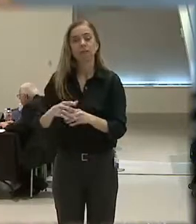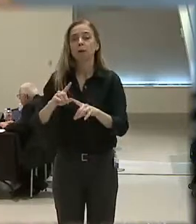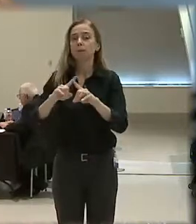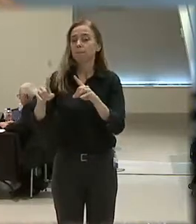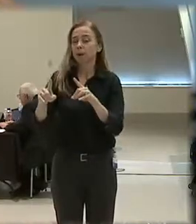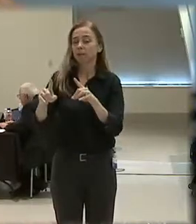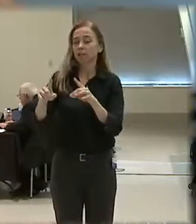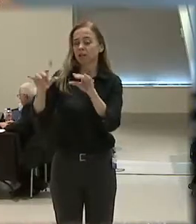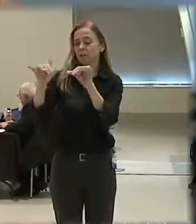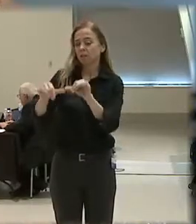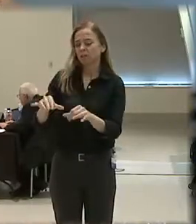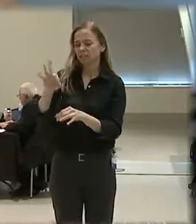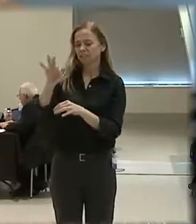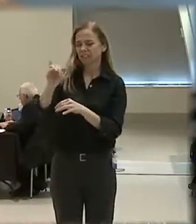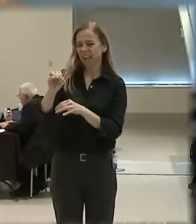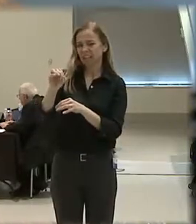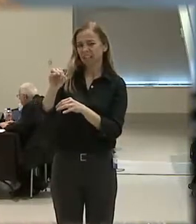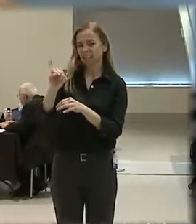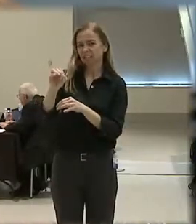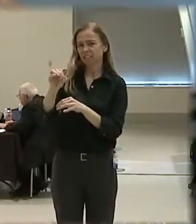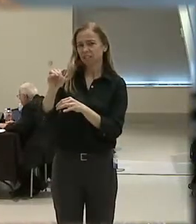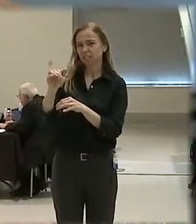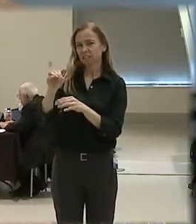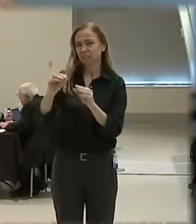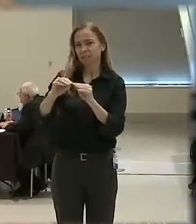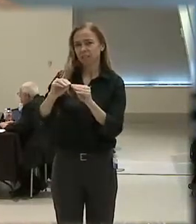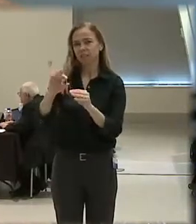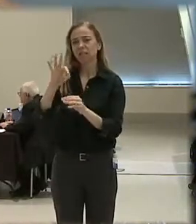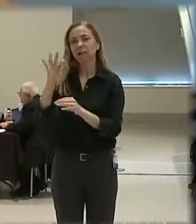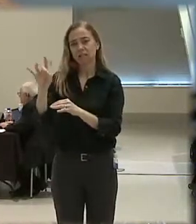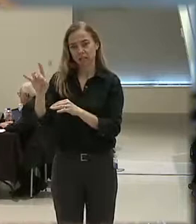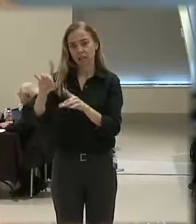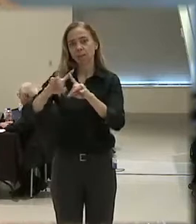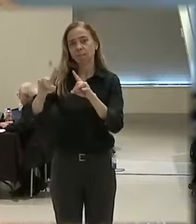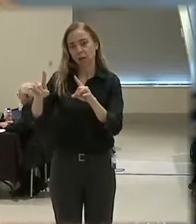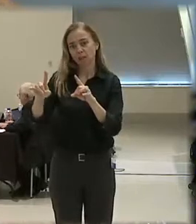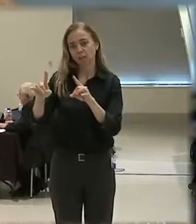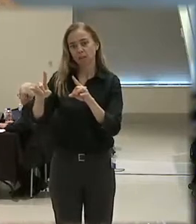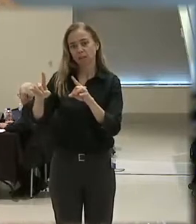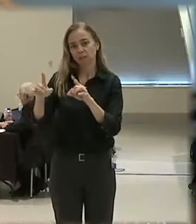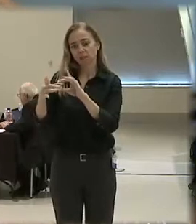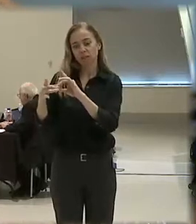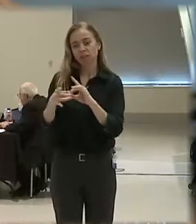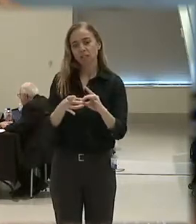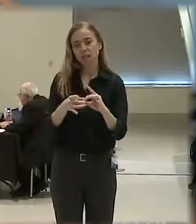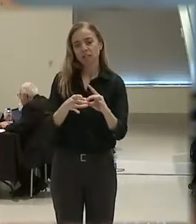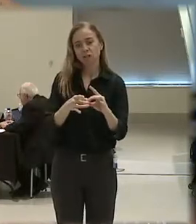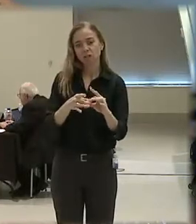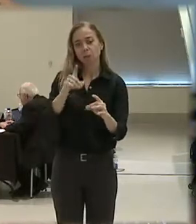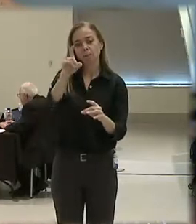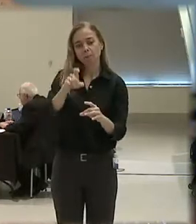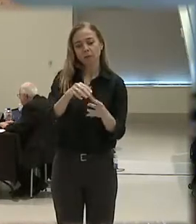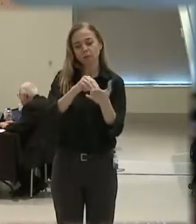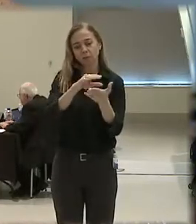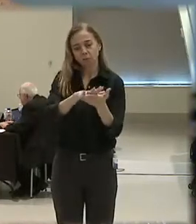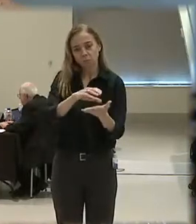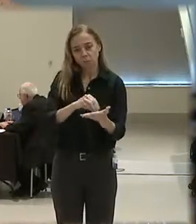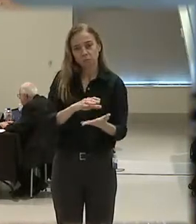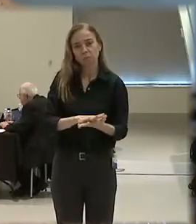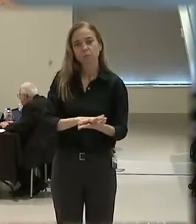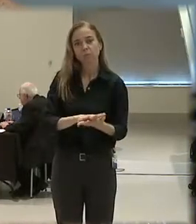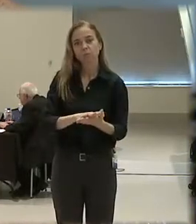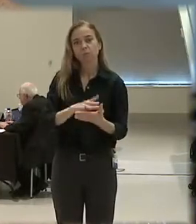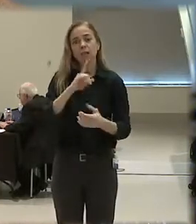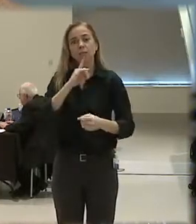is not measured the 98 or 97 that I clear, but it is by the capacity to capture that one or two that needs to be captured, and in a